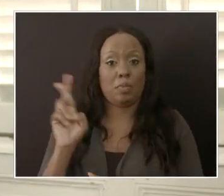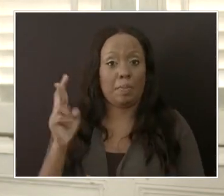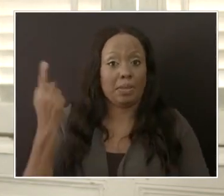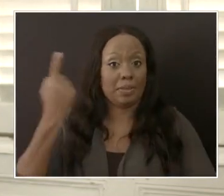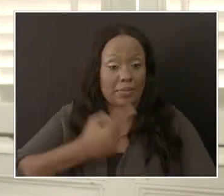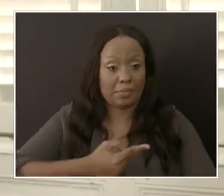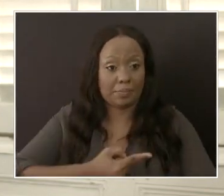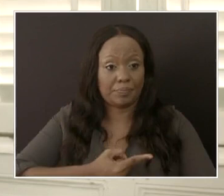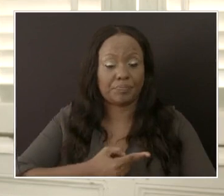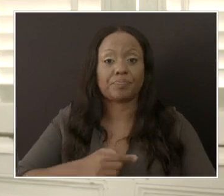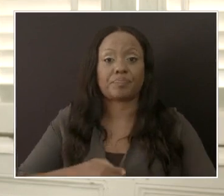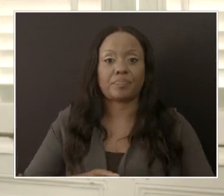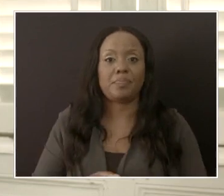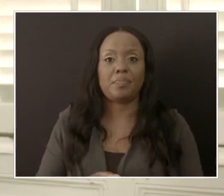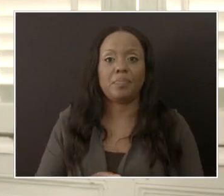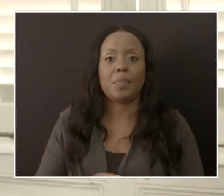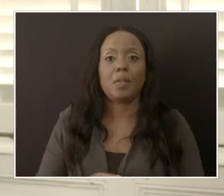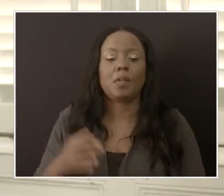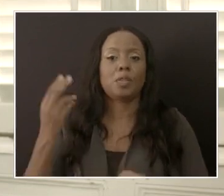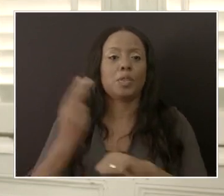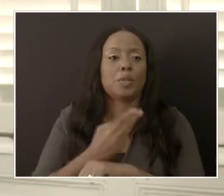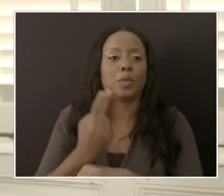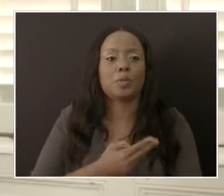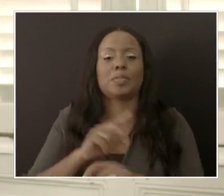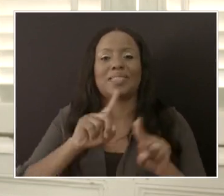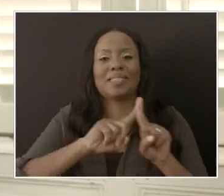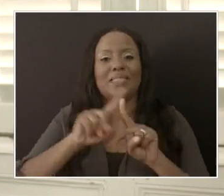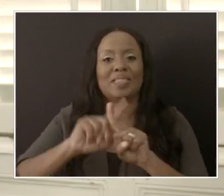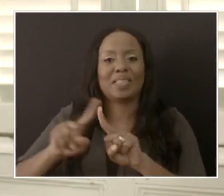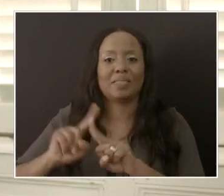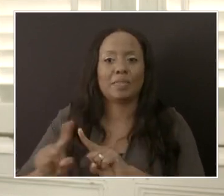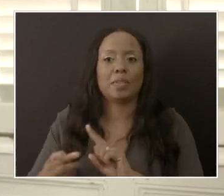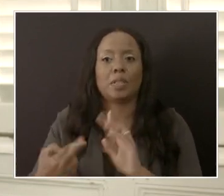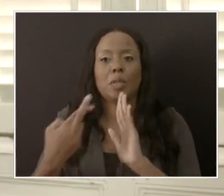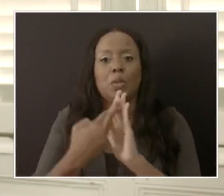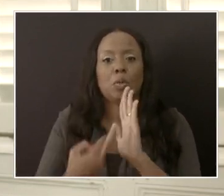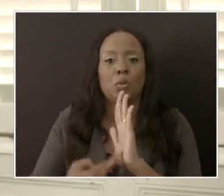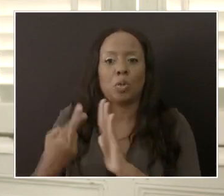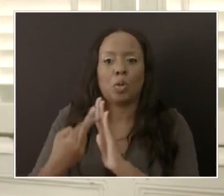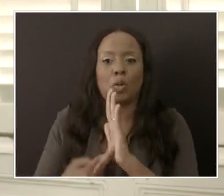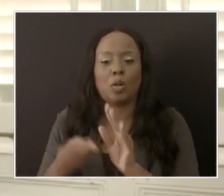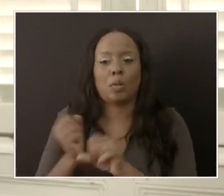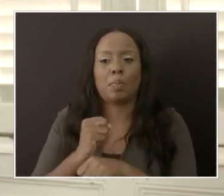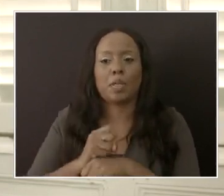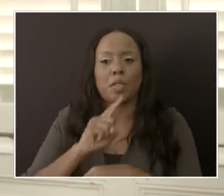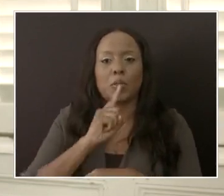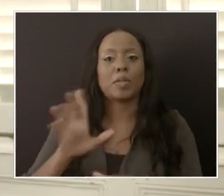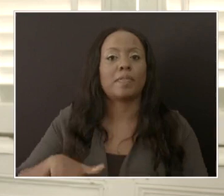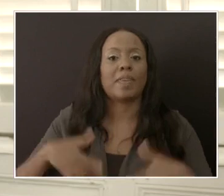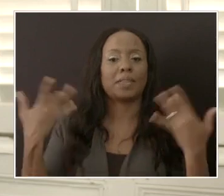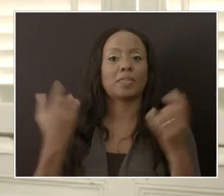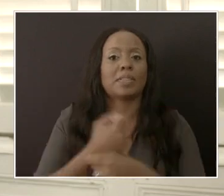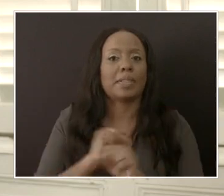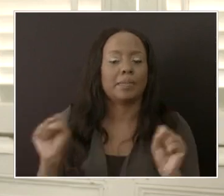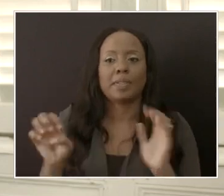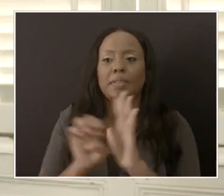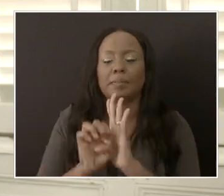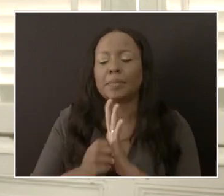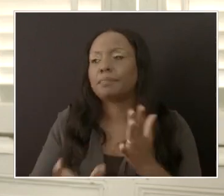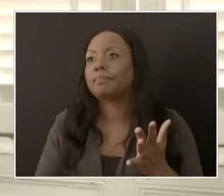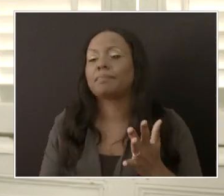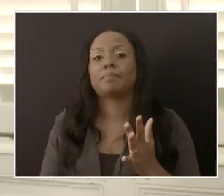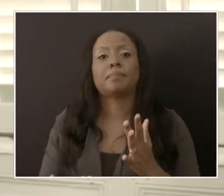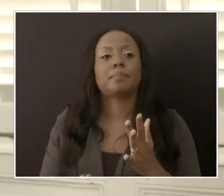we utilized a number of different protocols to ensure that those events were safe. For example, we made sure that